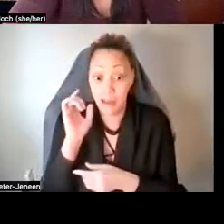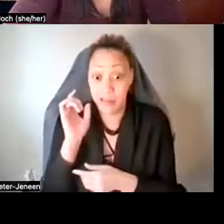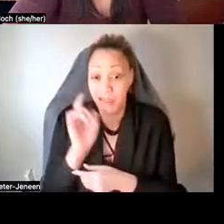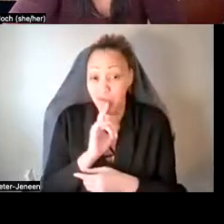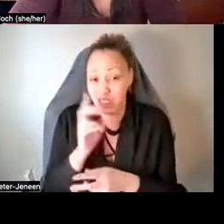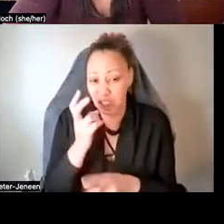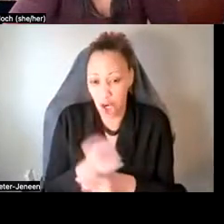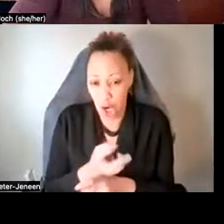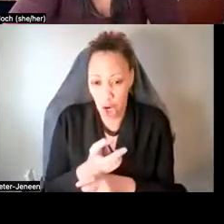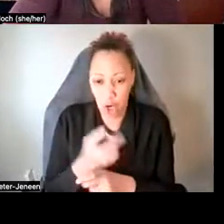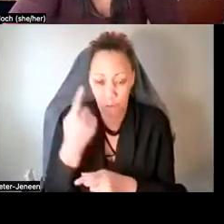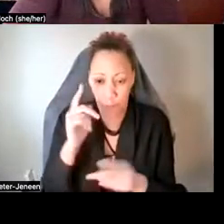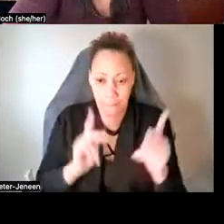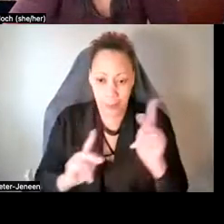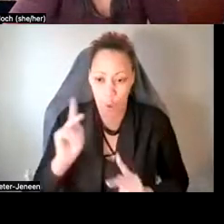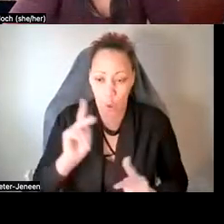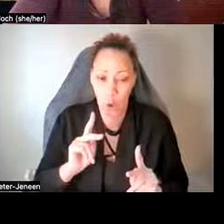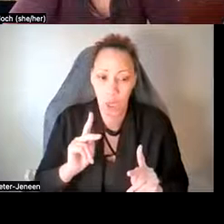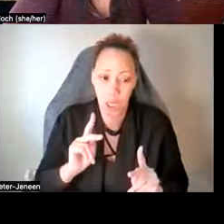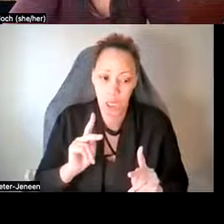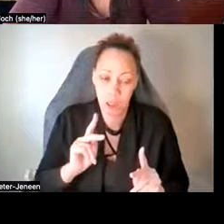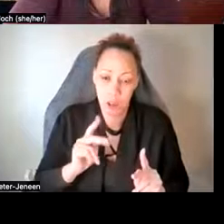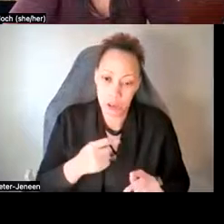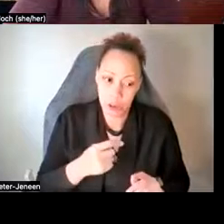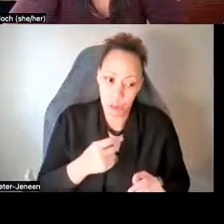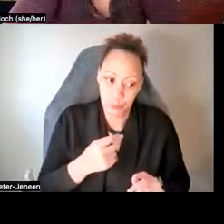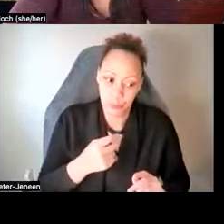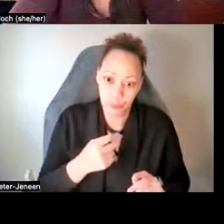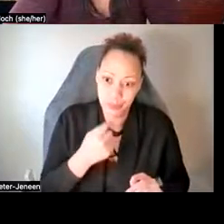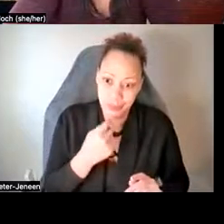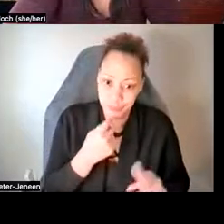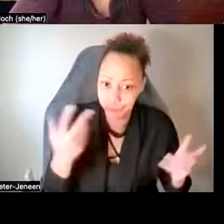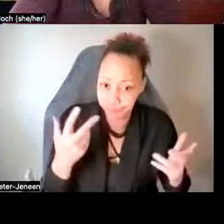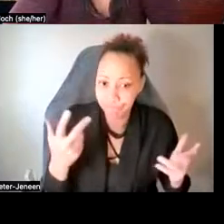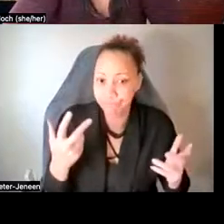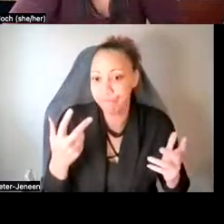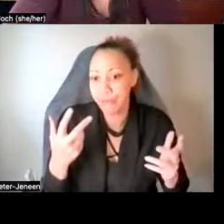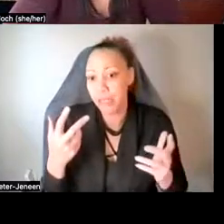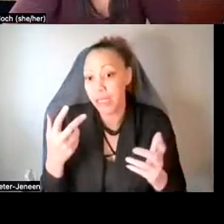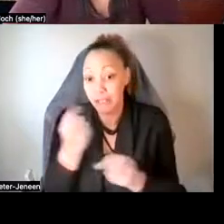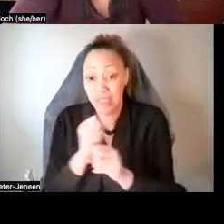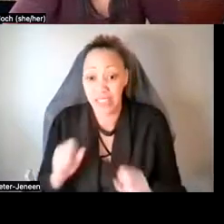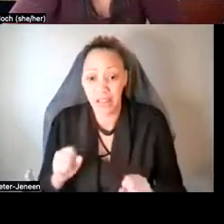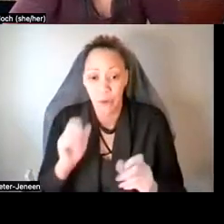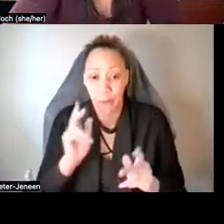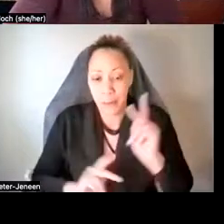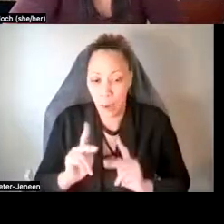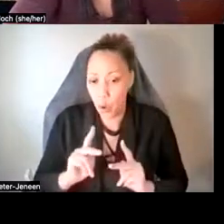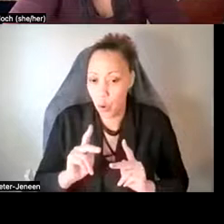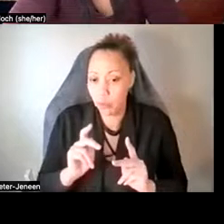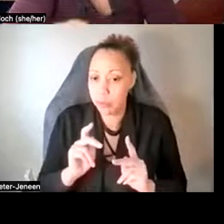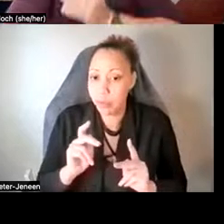um, to say whether or not, um, psychedelics are safe for people who suffer from, uh,